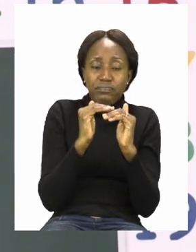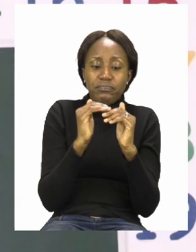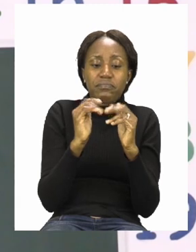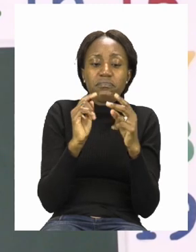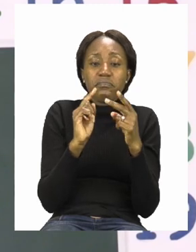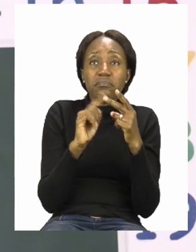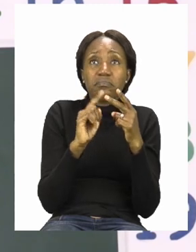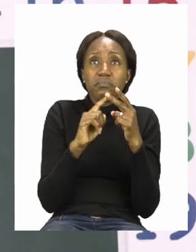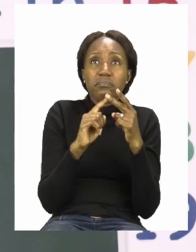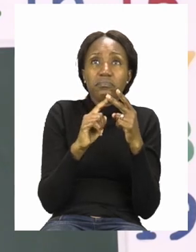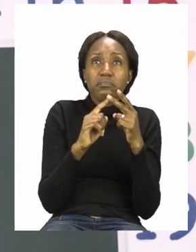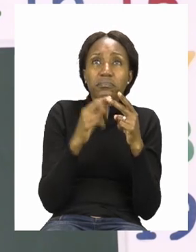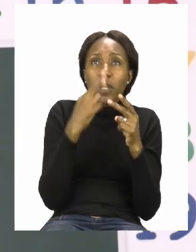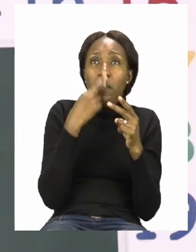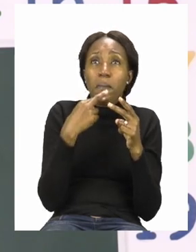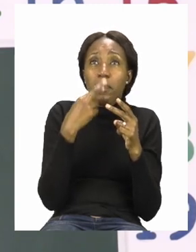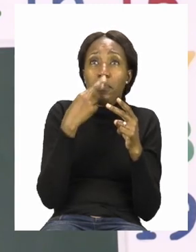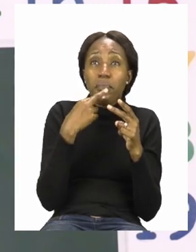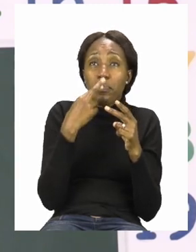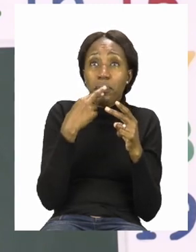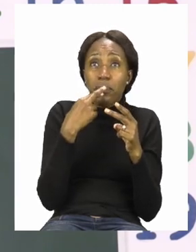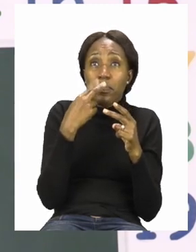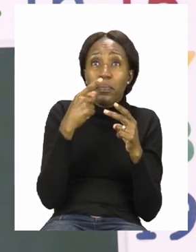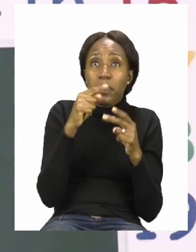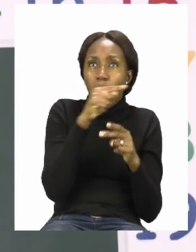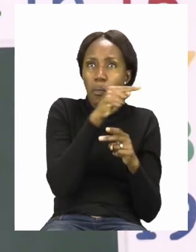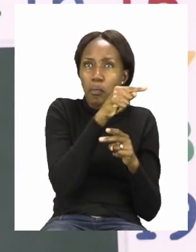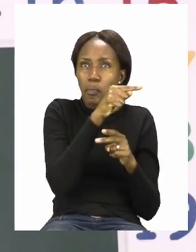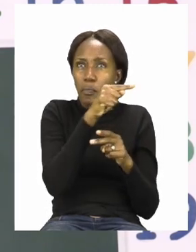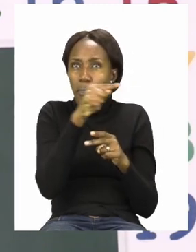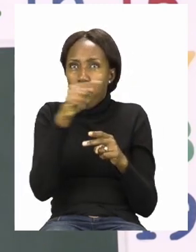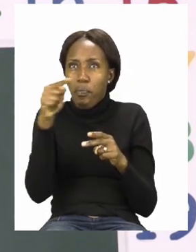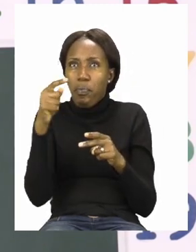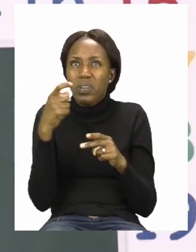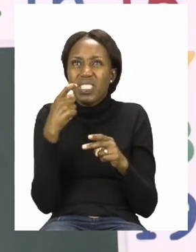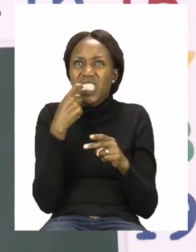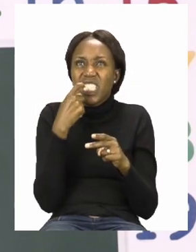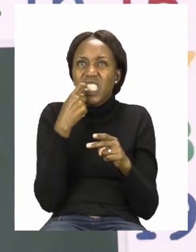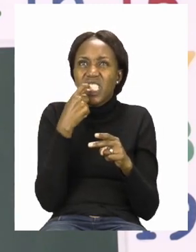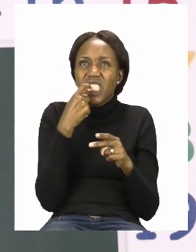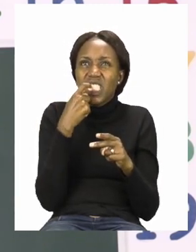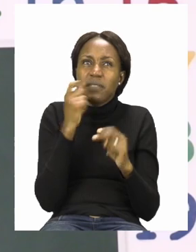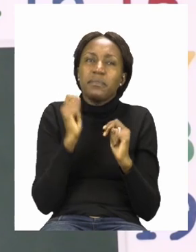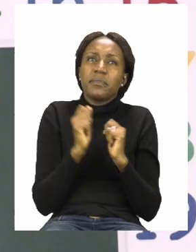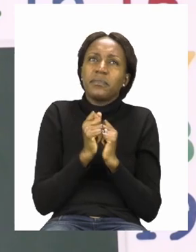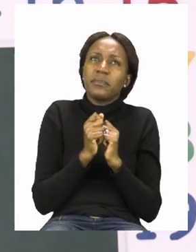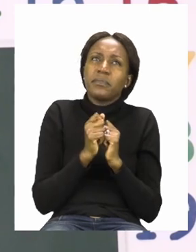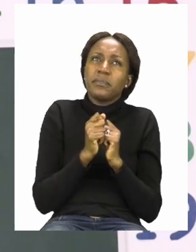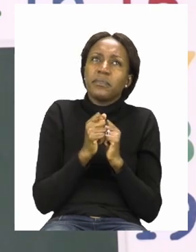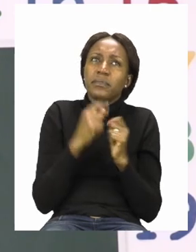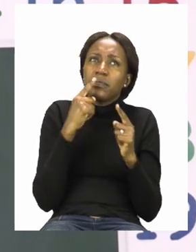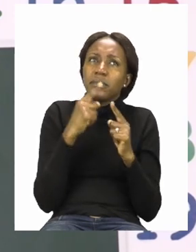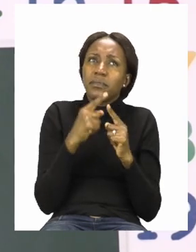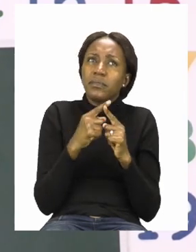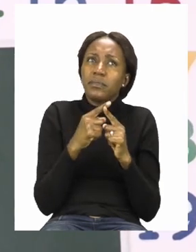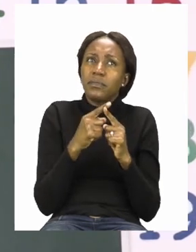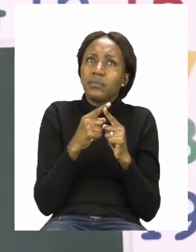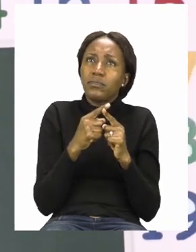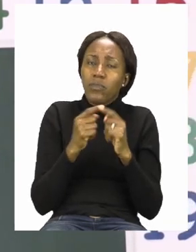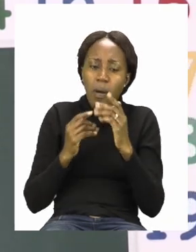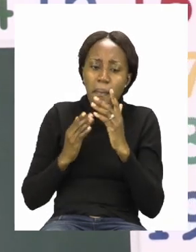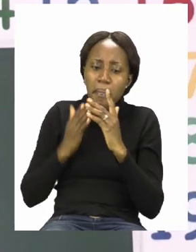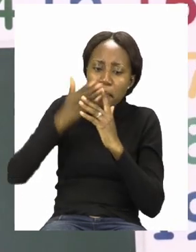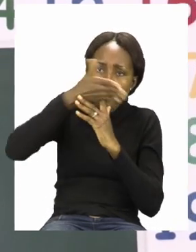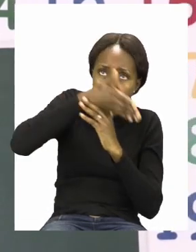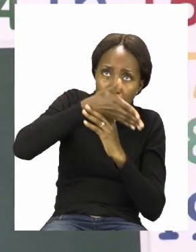It has a line in the middle and it's red. This one says that there is no entry